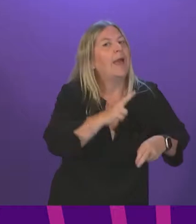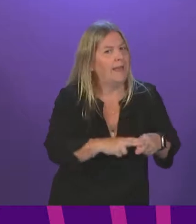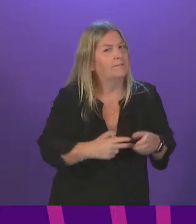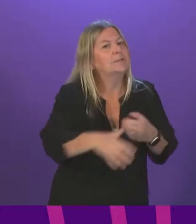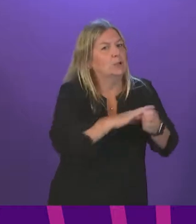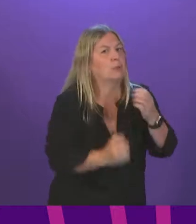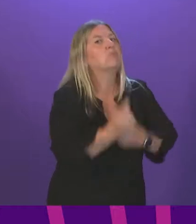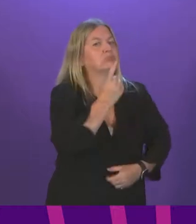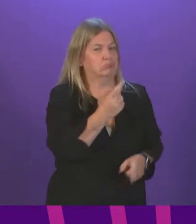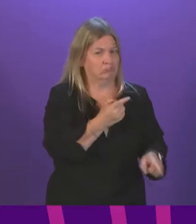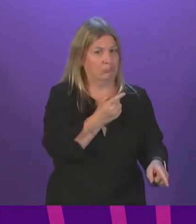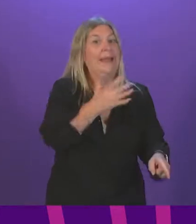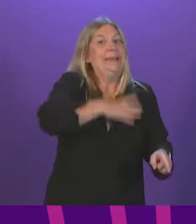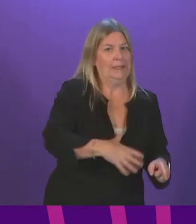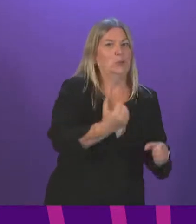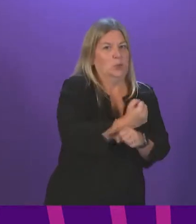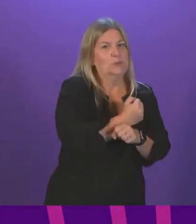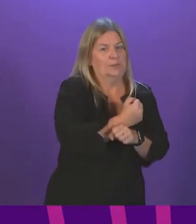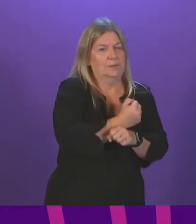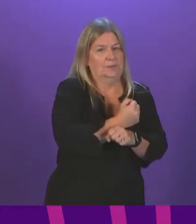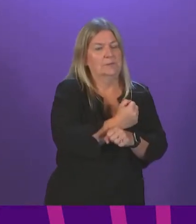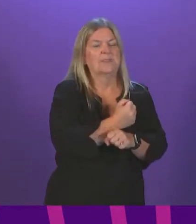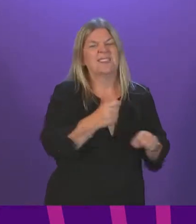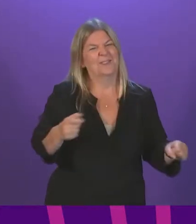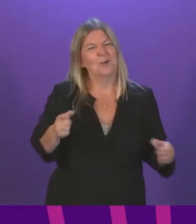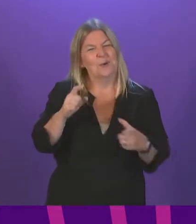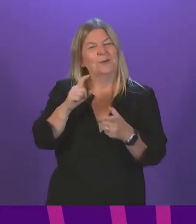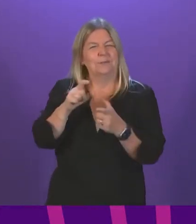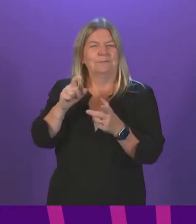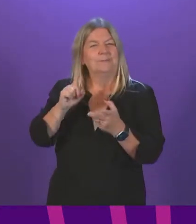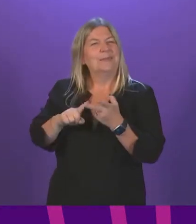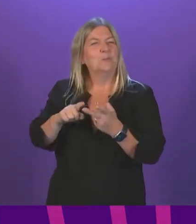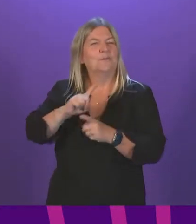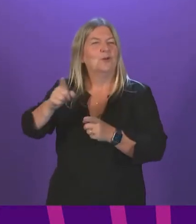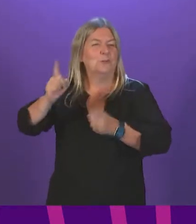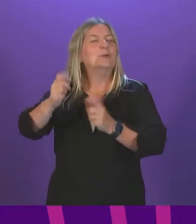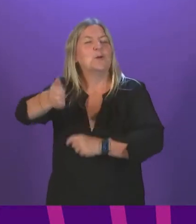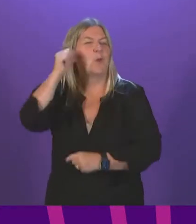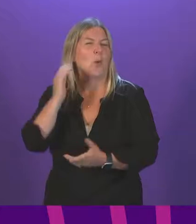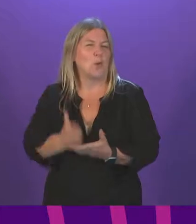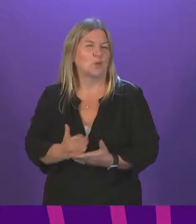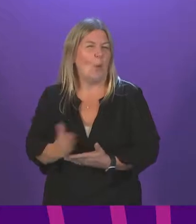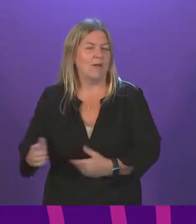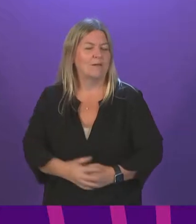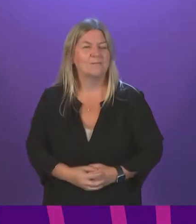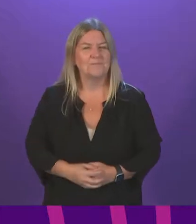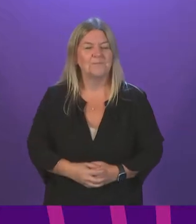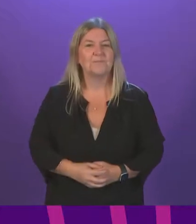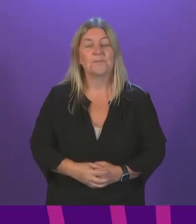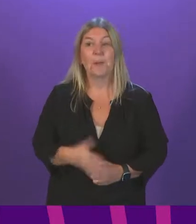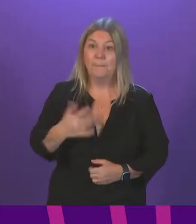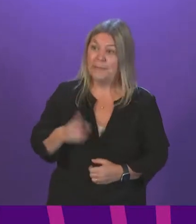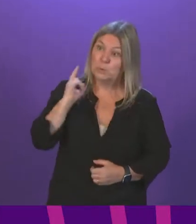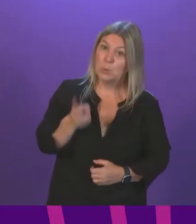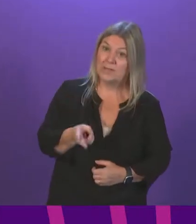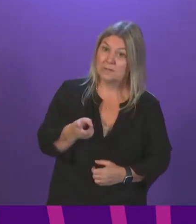difference there. And the Deputy First Minister knows it. It's been almost two weeks since the First Minister